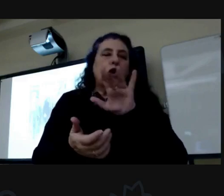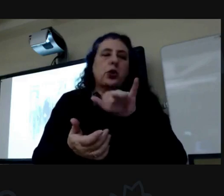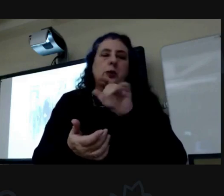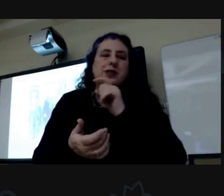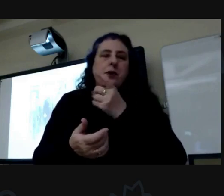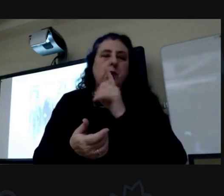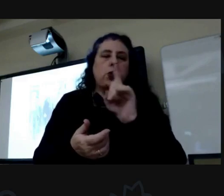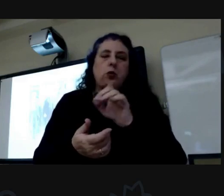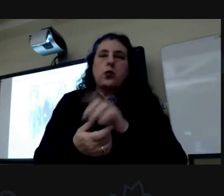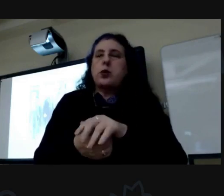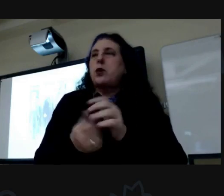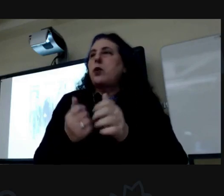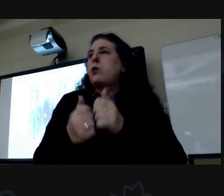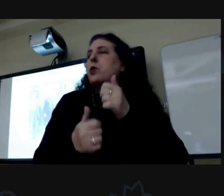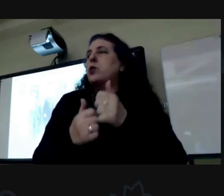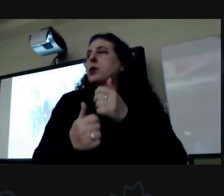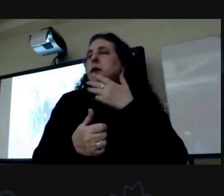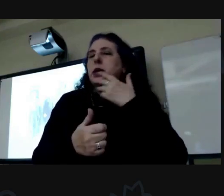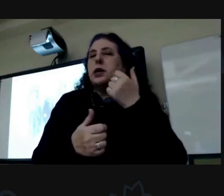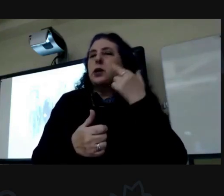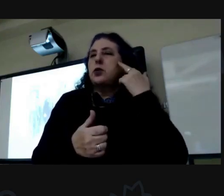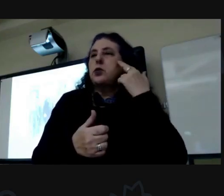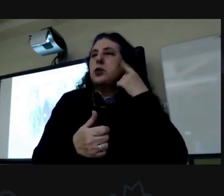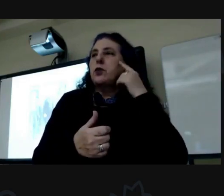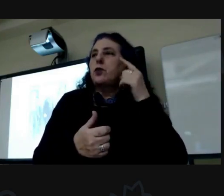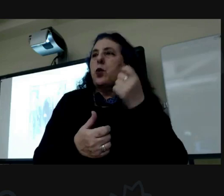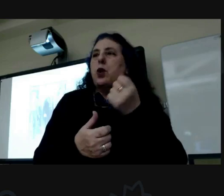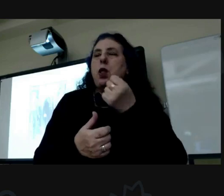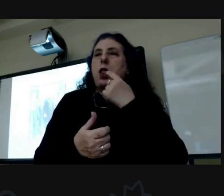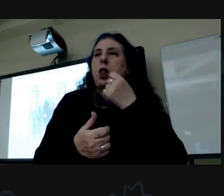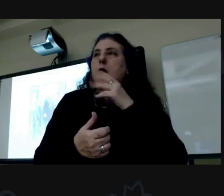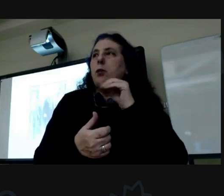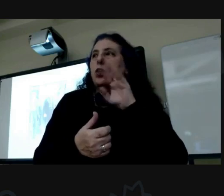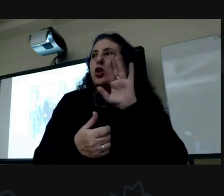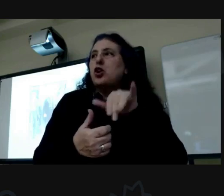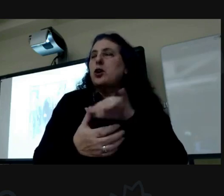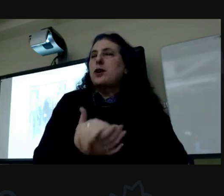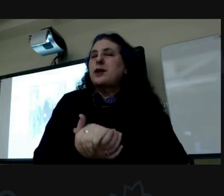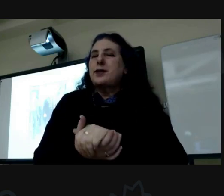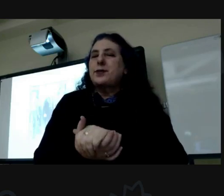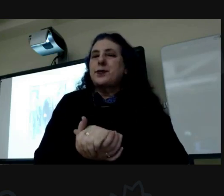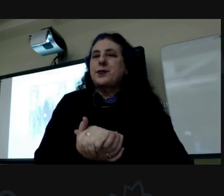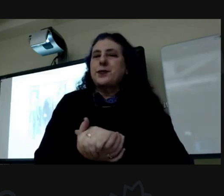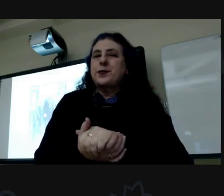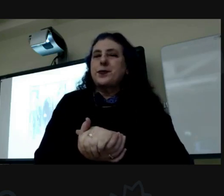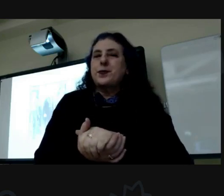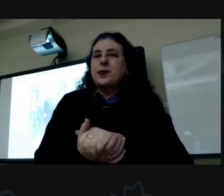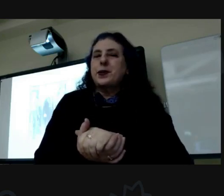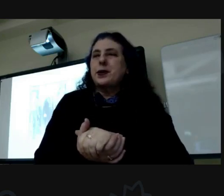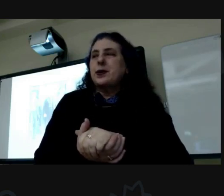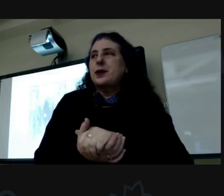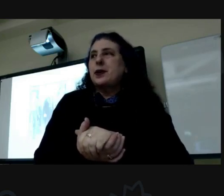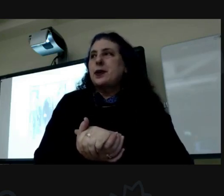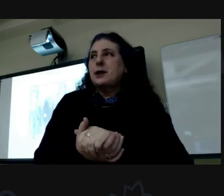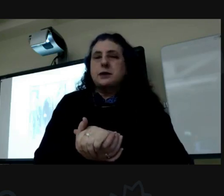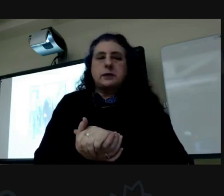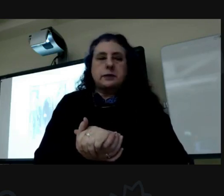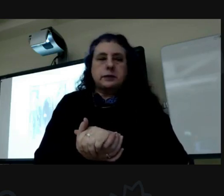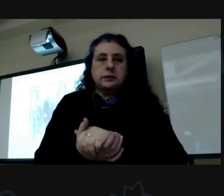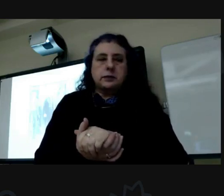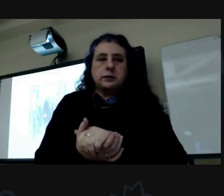yeah it was mostly his reason for taking liberty or anything yeah it would have been odd yeah